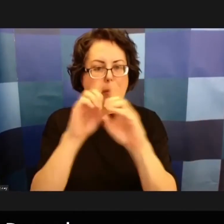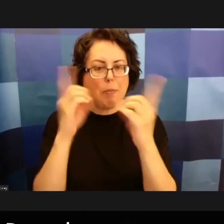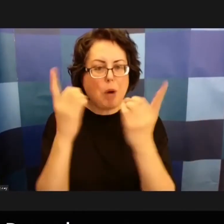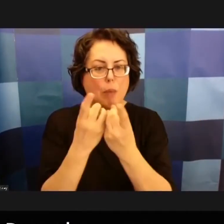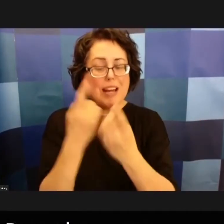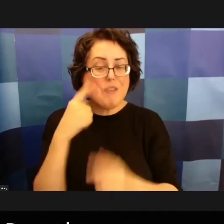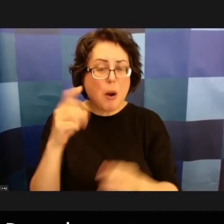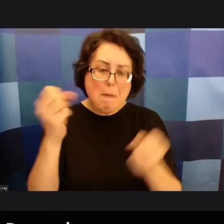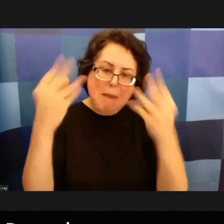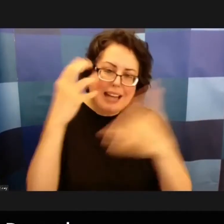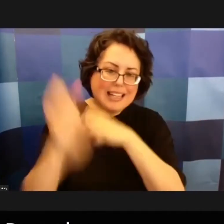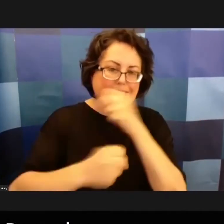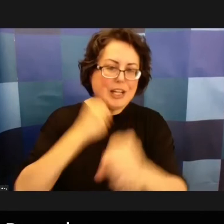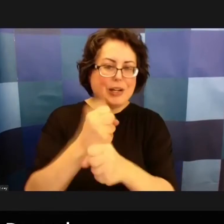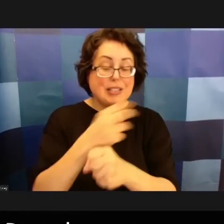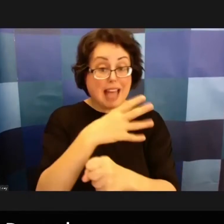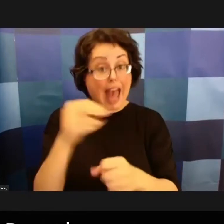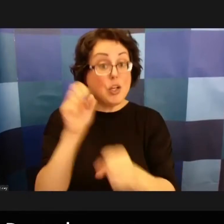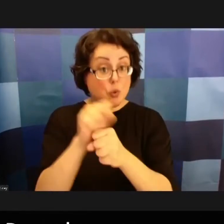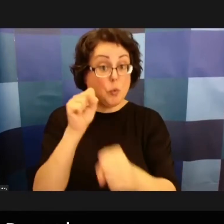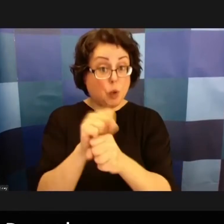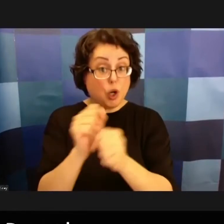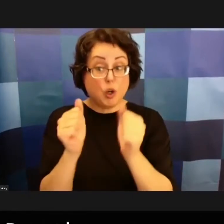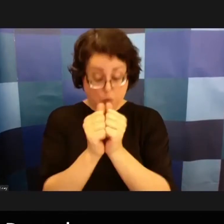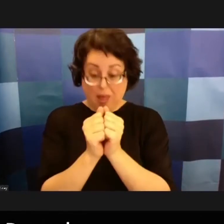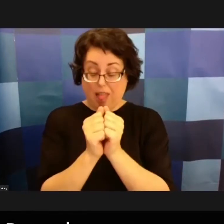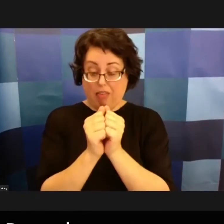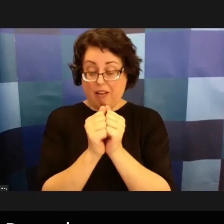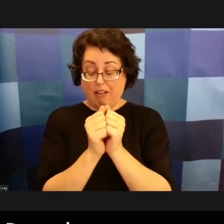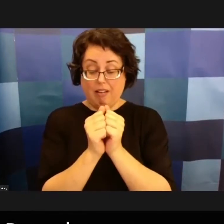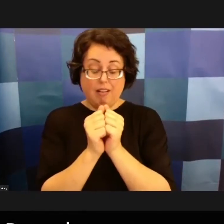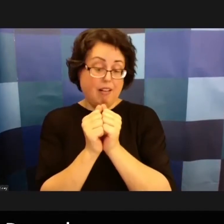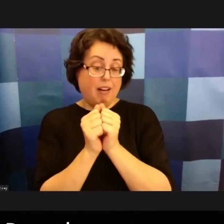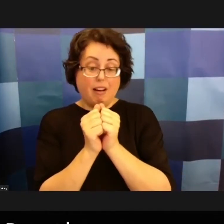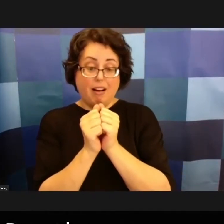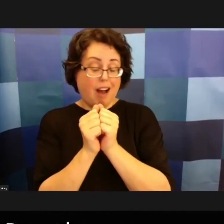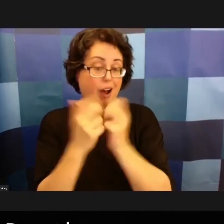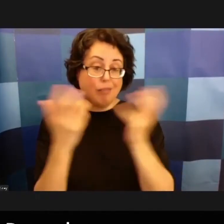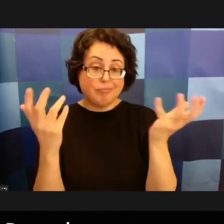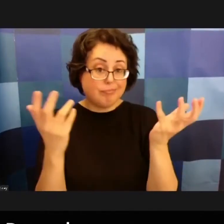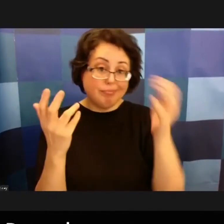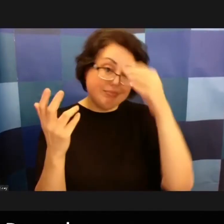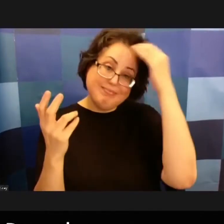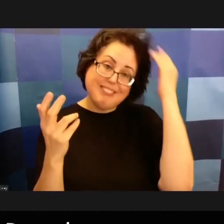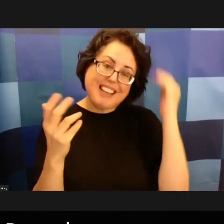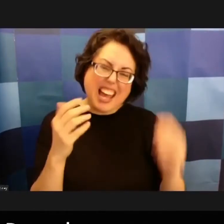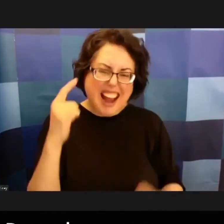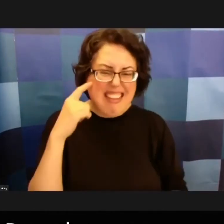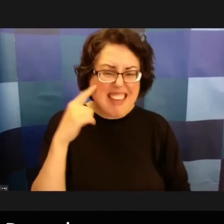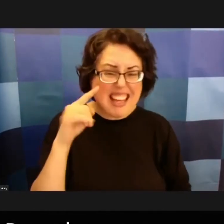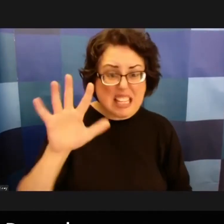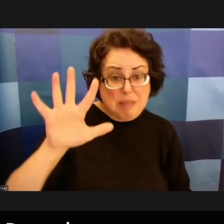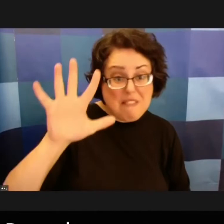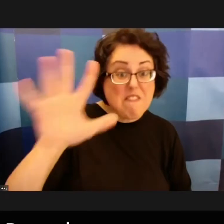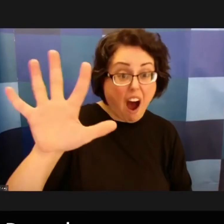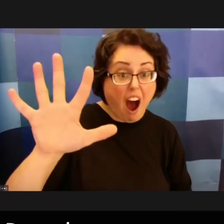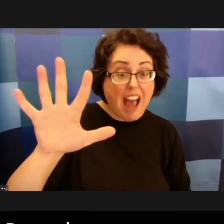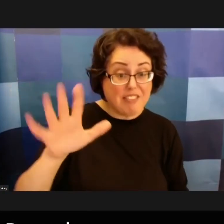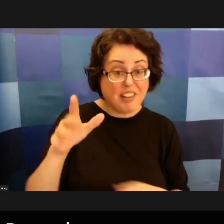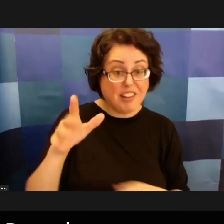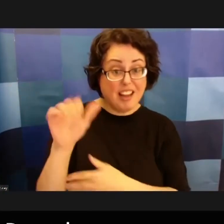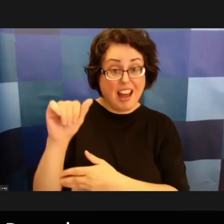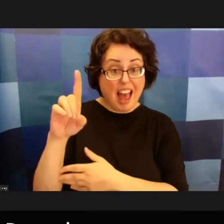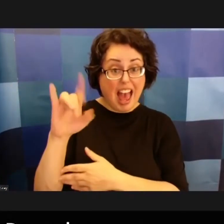years and to work with um you know i think it's five administrations now and